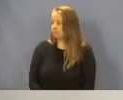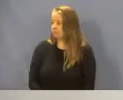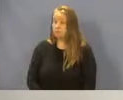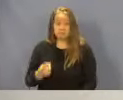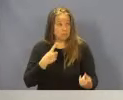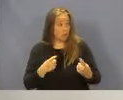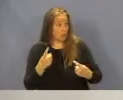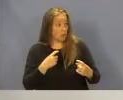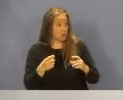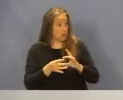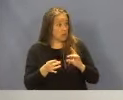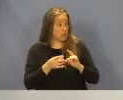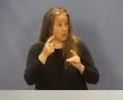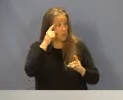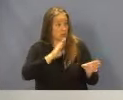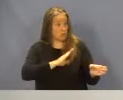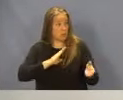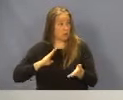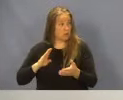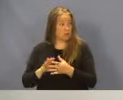Any questions, comments for the board, please?